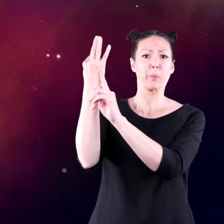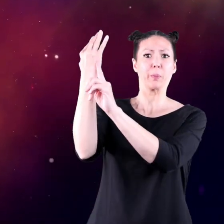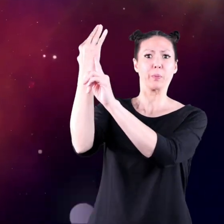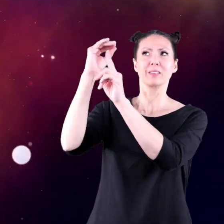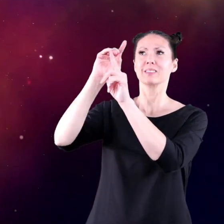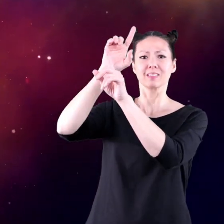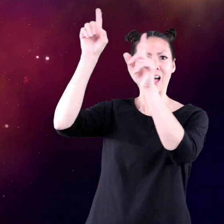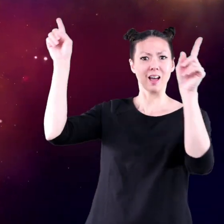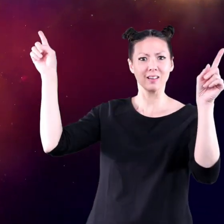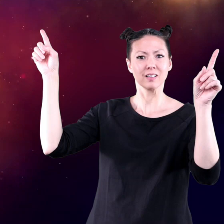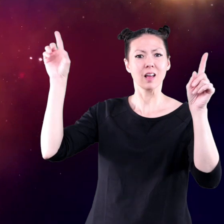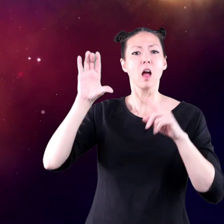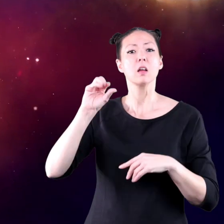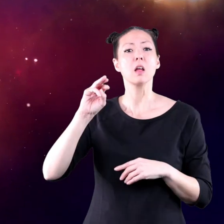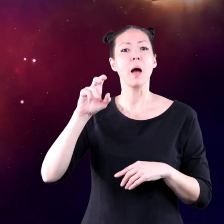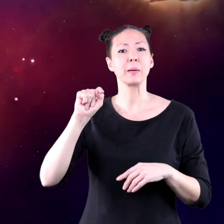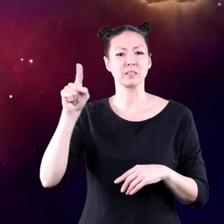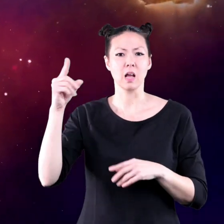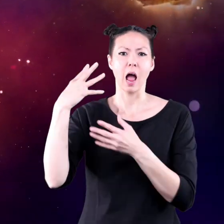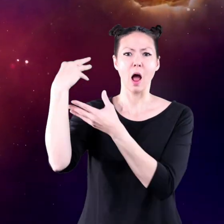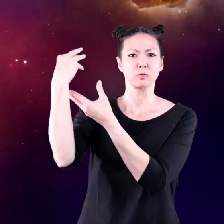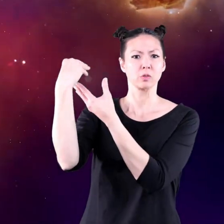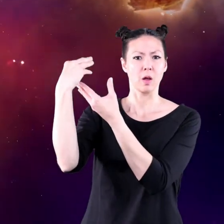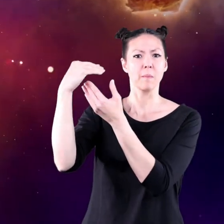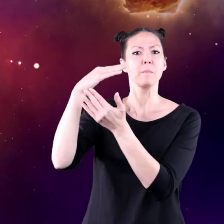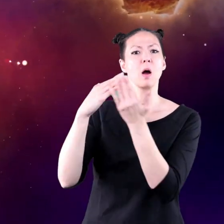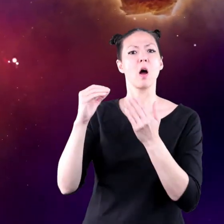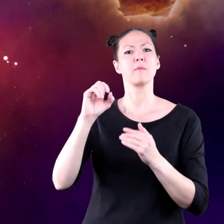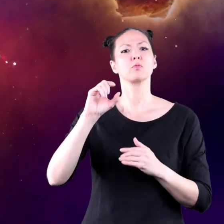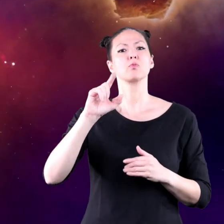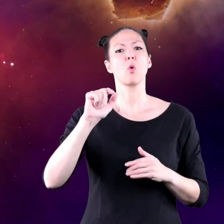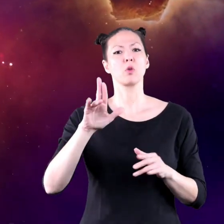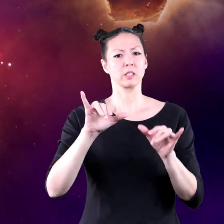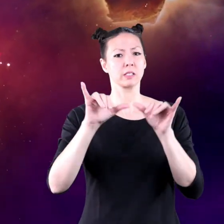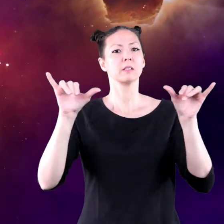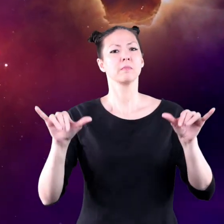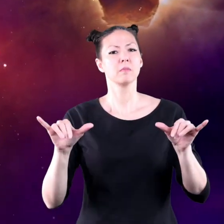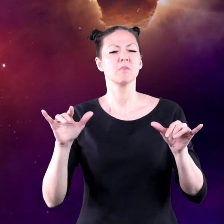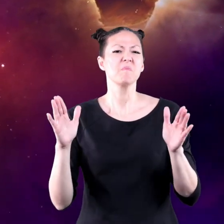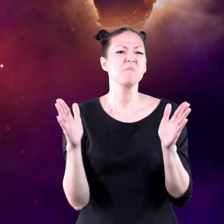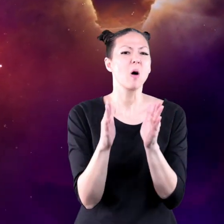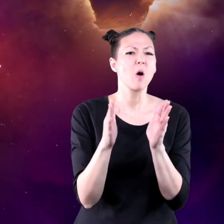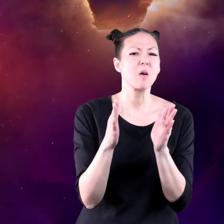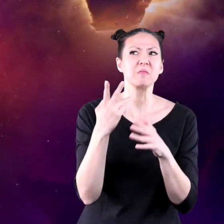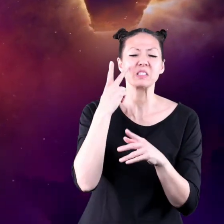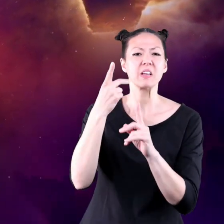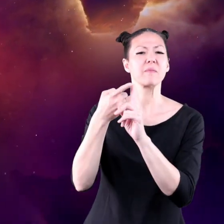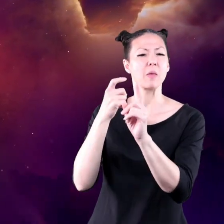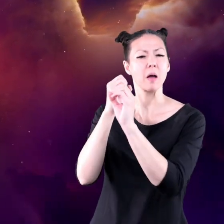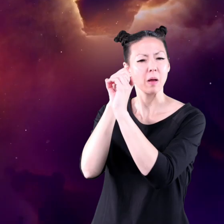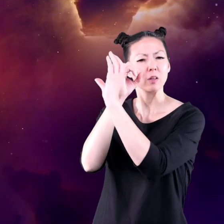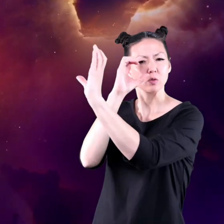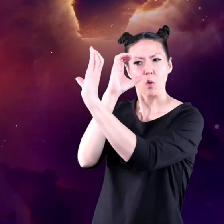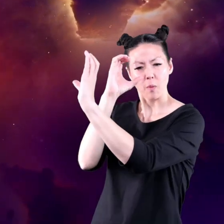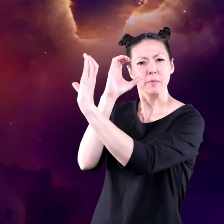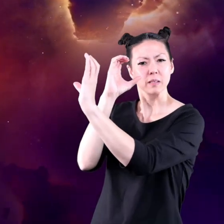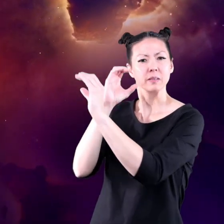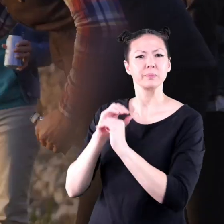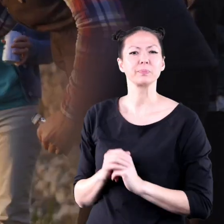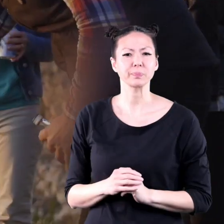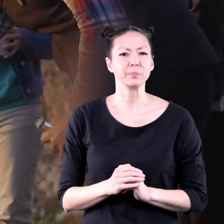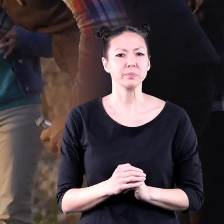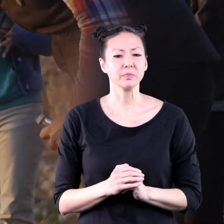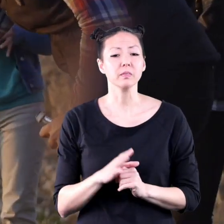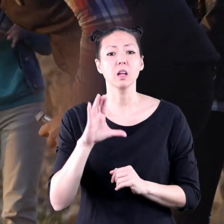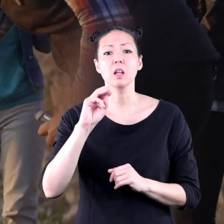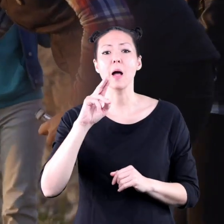shining lights in the sky. A comet in the outer part of the solar system would be too small to be seen from Earth, even with a